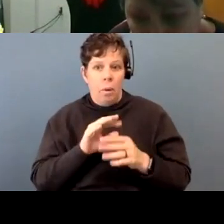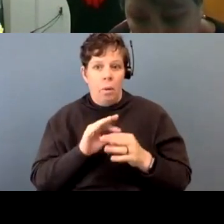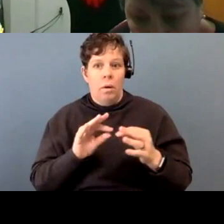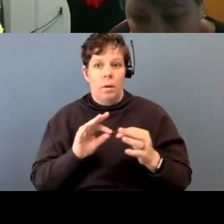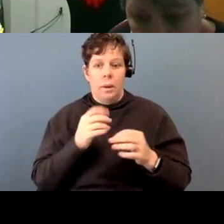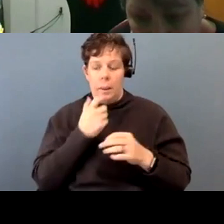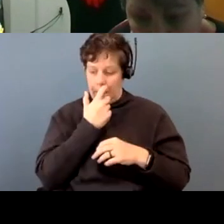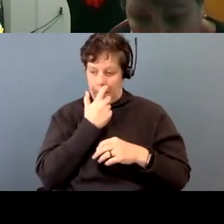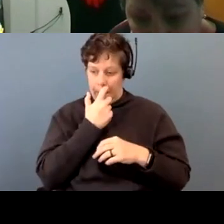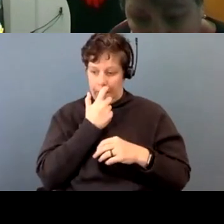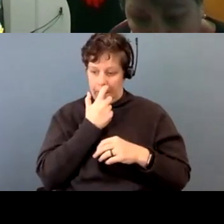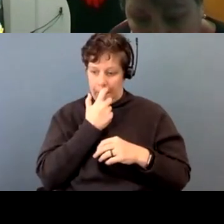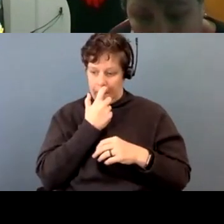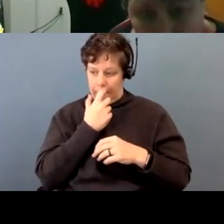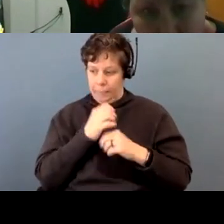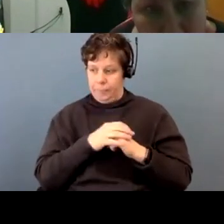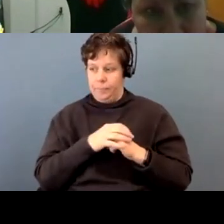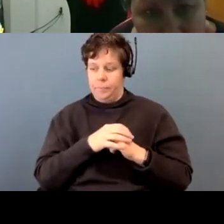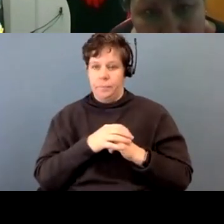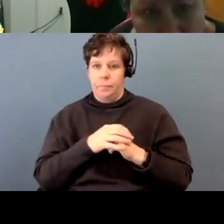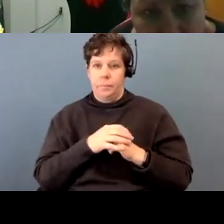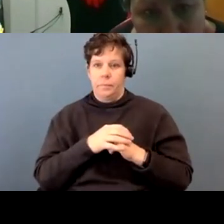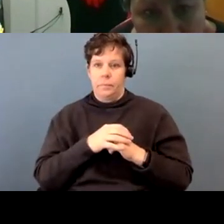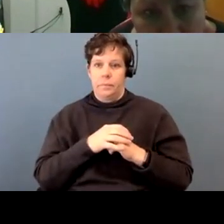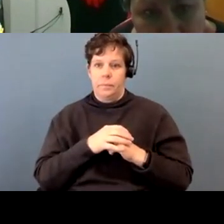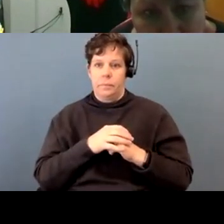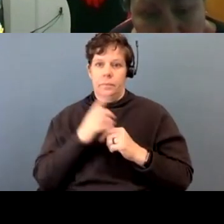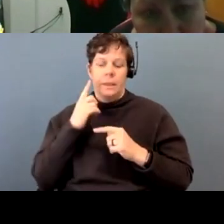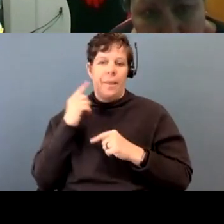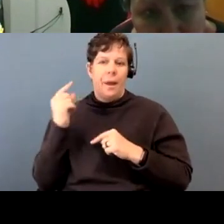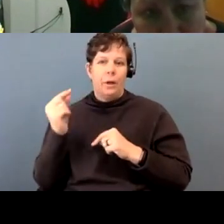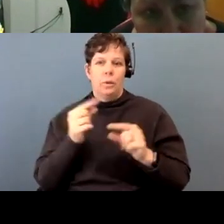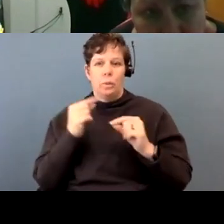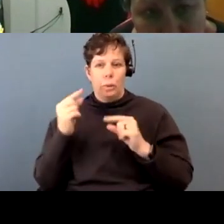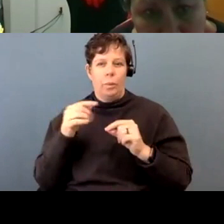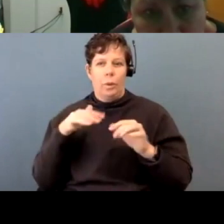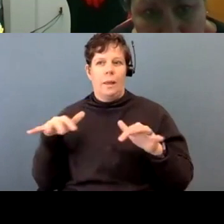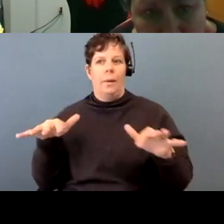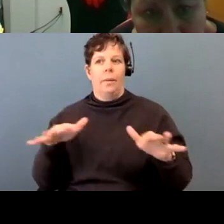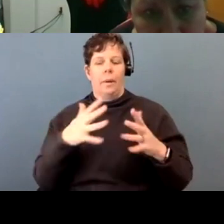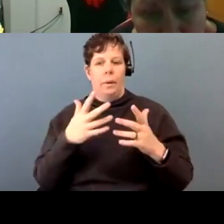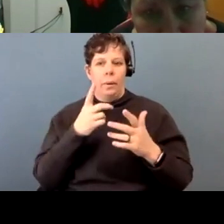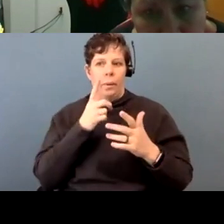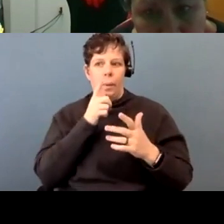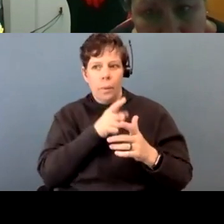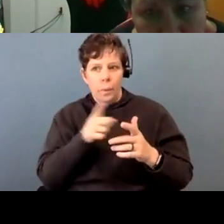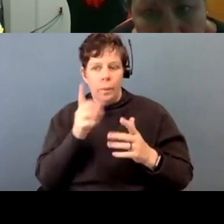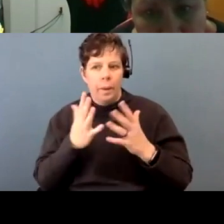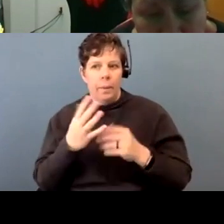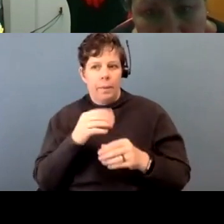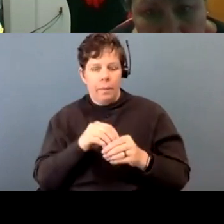and they're, you know, and the rumors that are out there, so it's fresh in my mind, um, the time. Um,